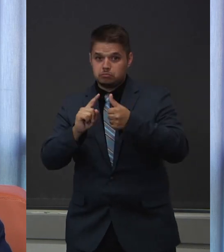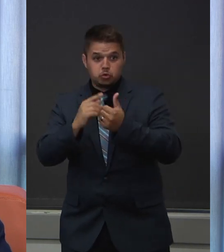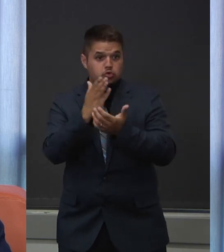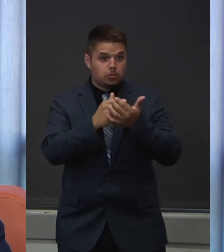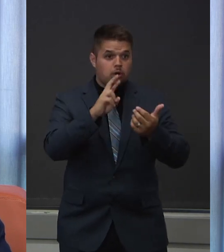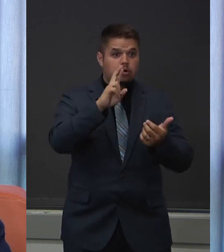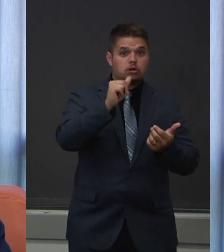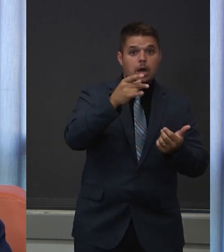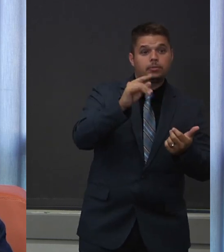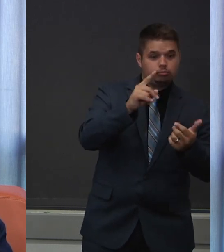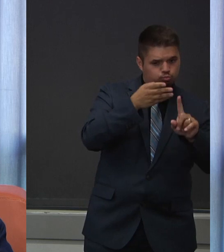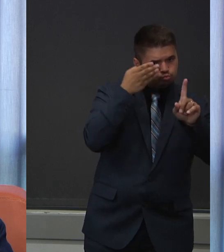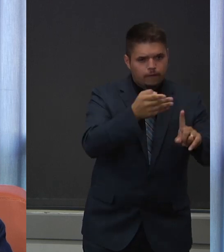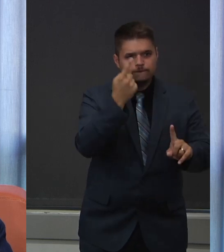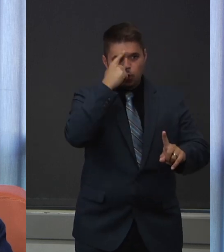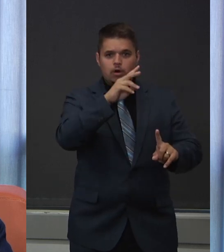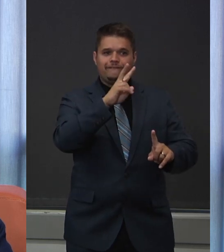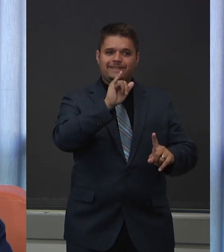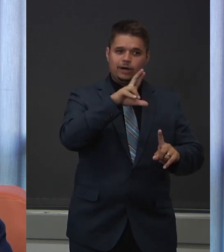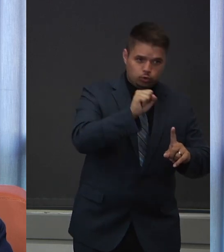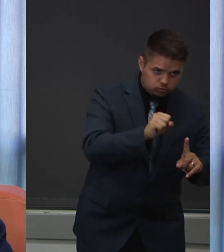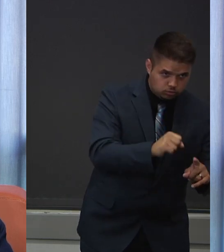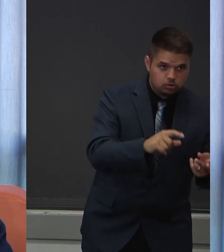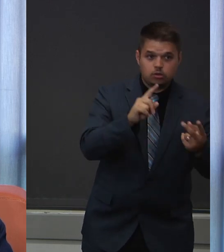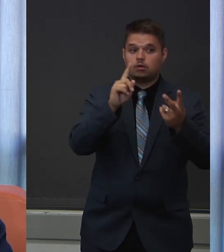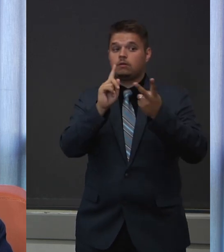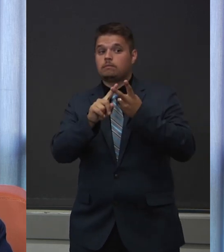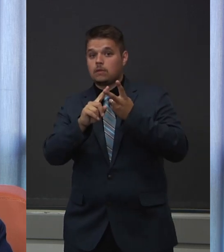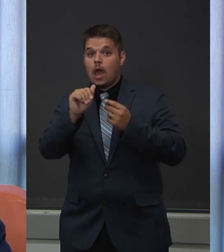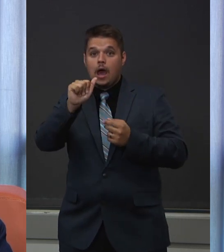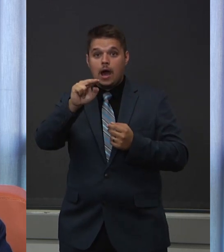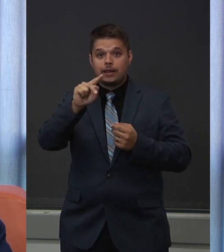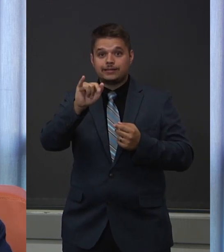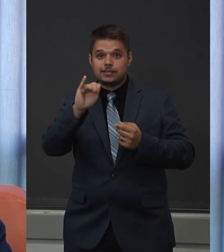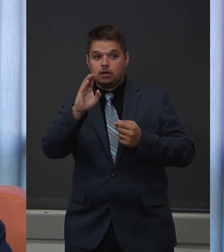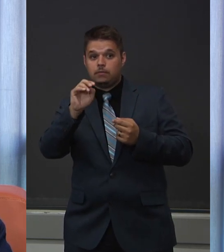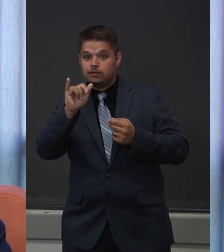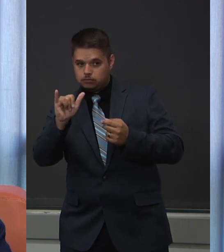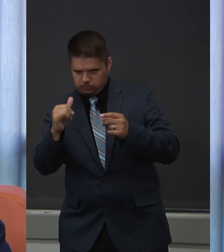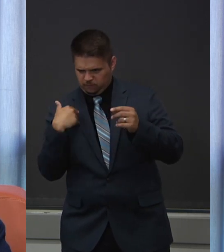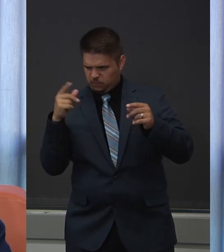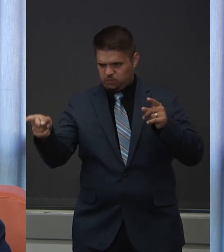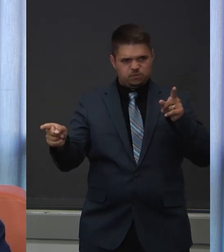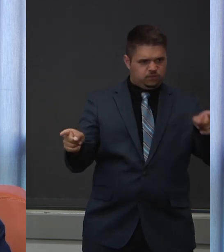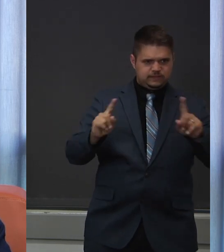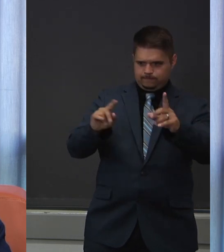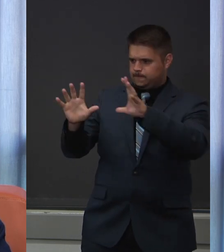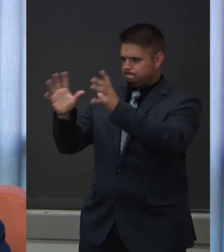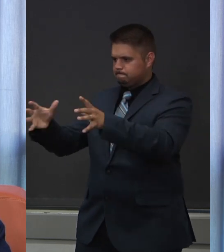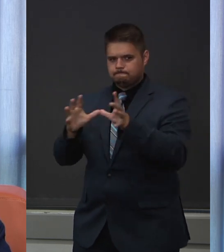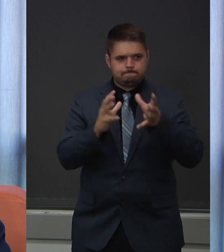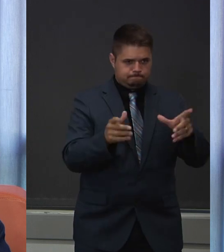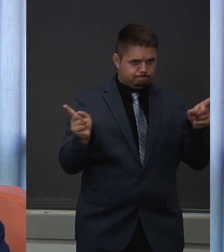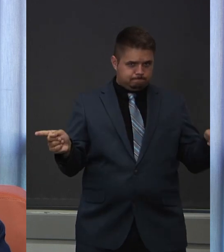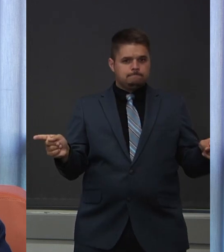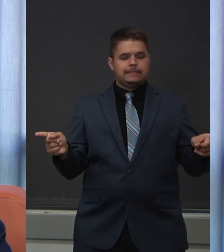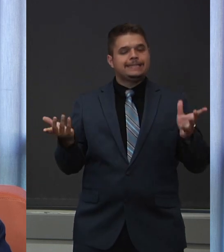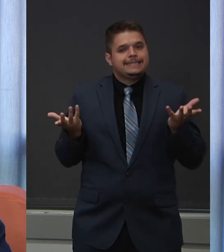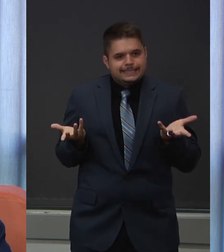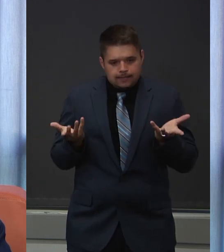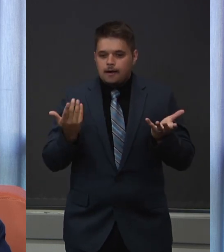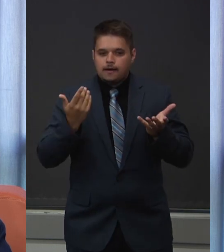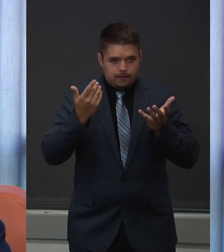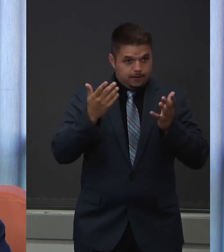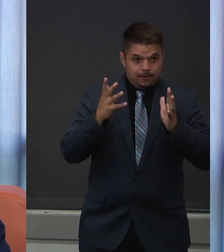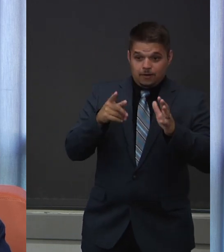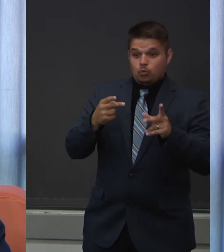antibodies. So it's difficult to answer that question with a single answer. But in general, the rapid tests, some of them are